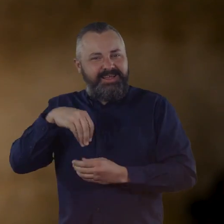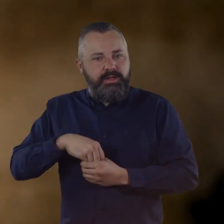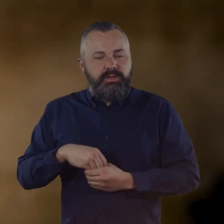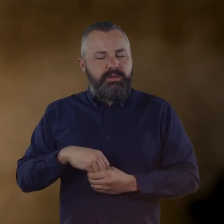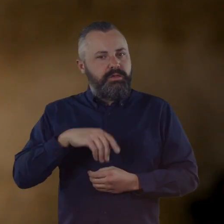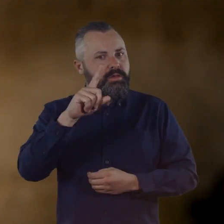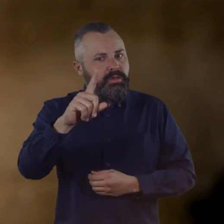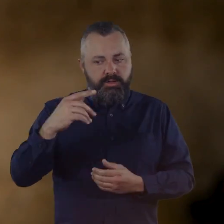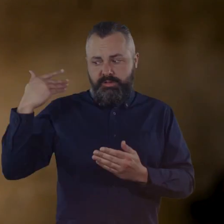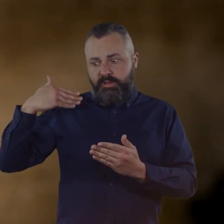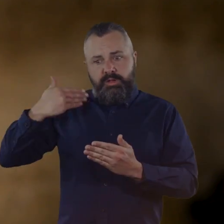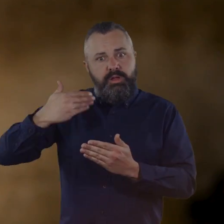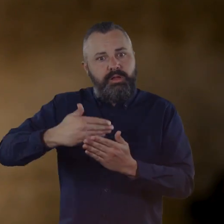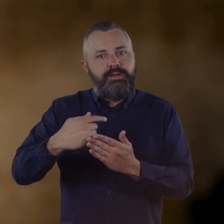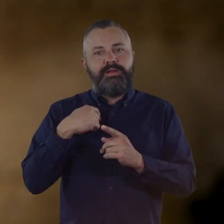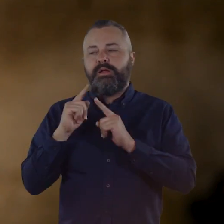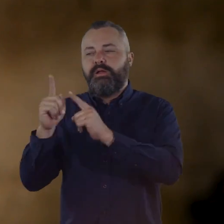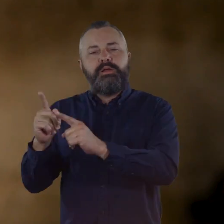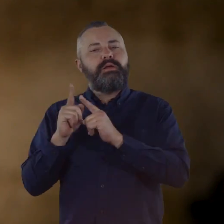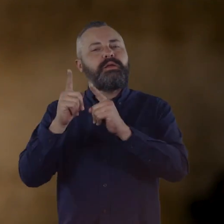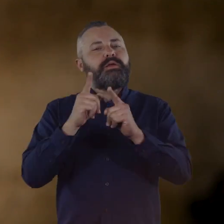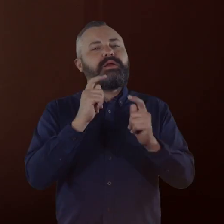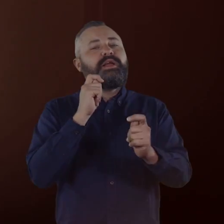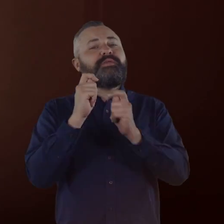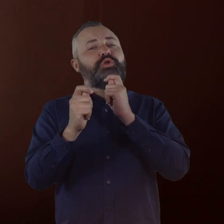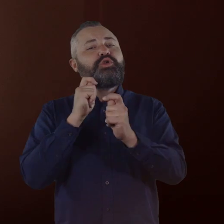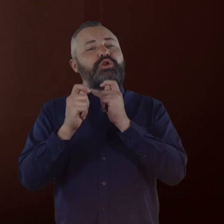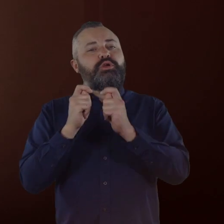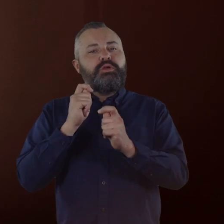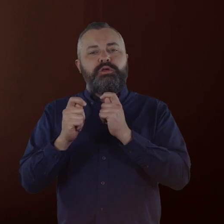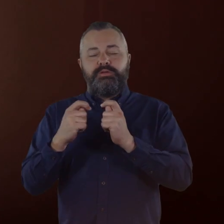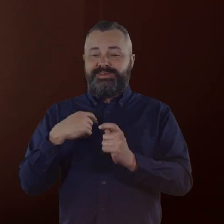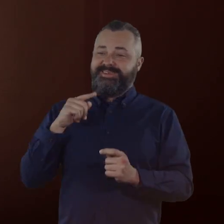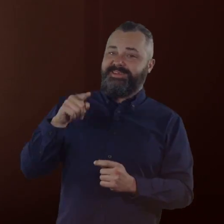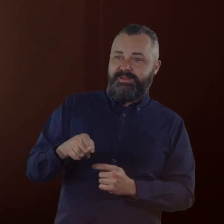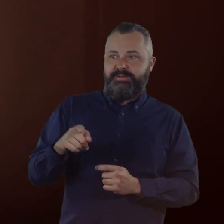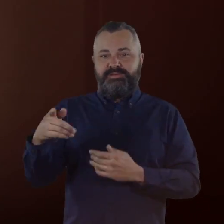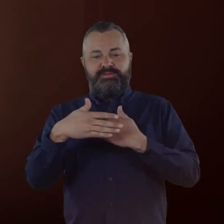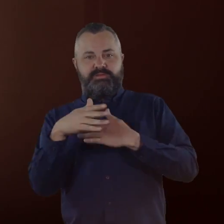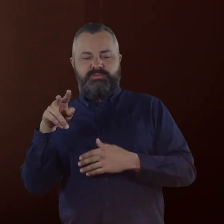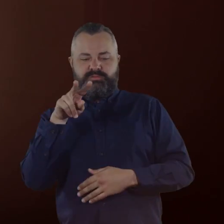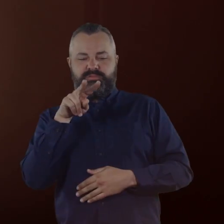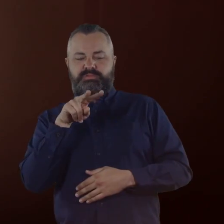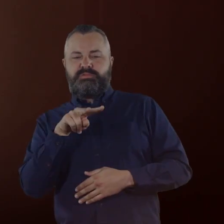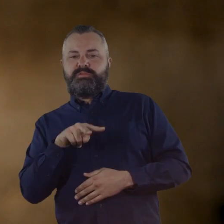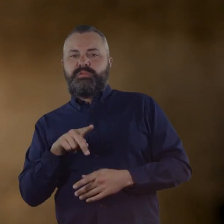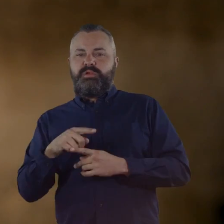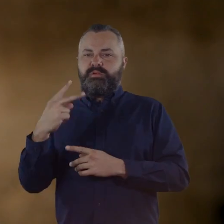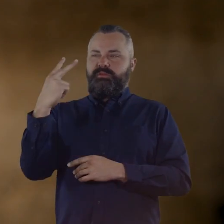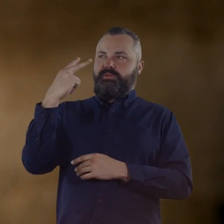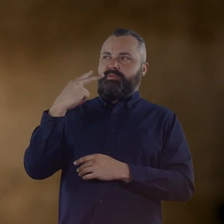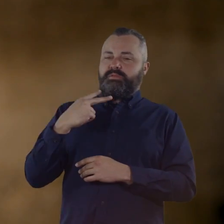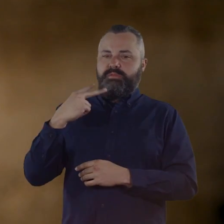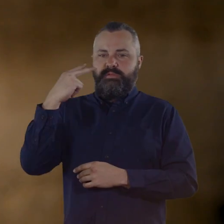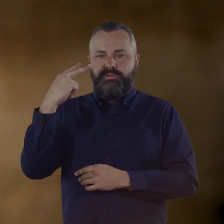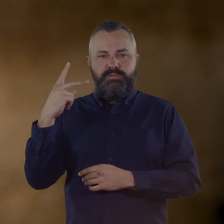problem that every time I went to an interview, like this weird lock or the... They